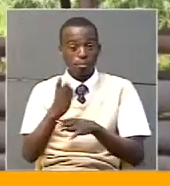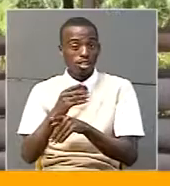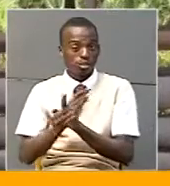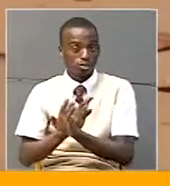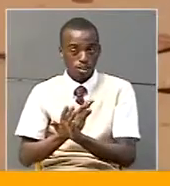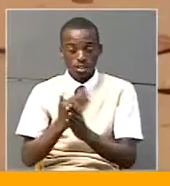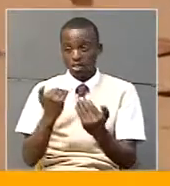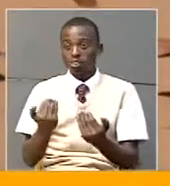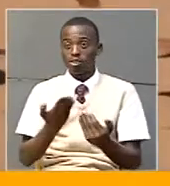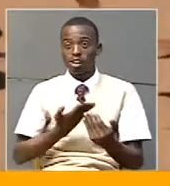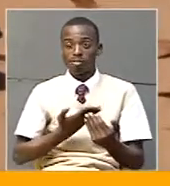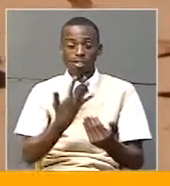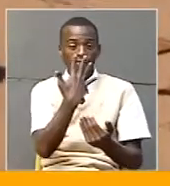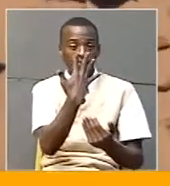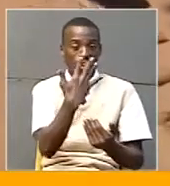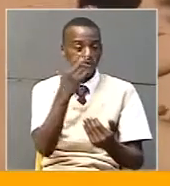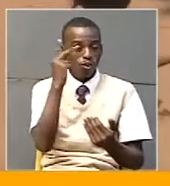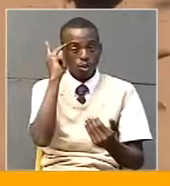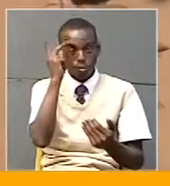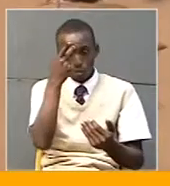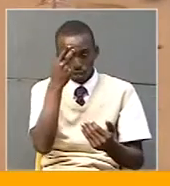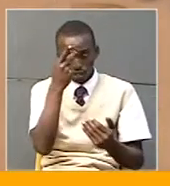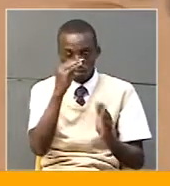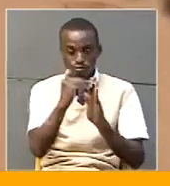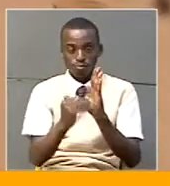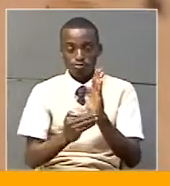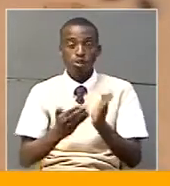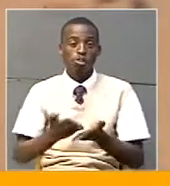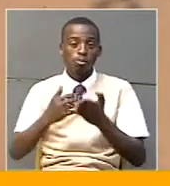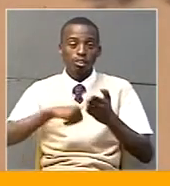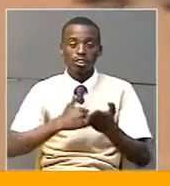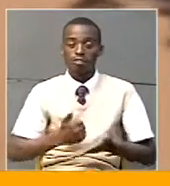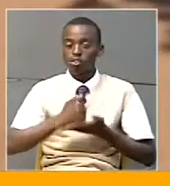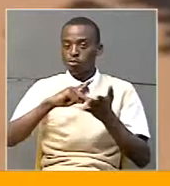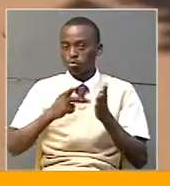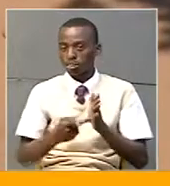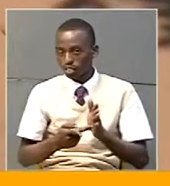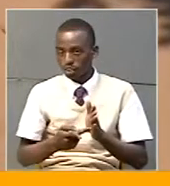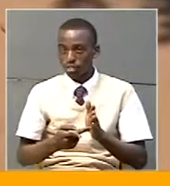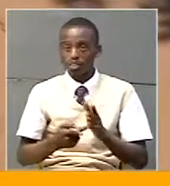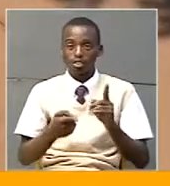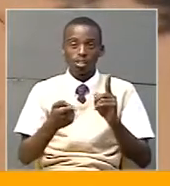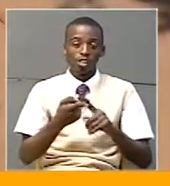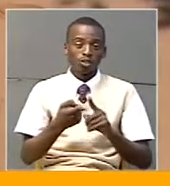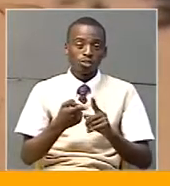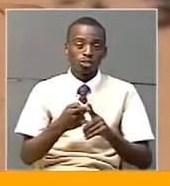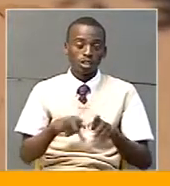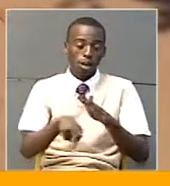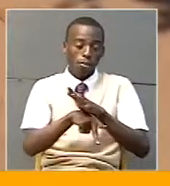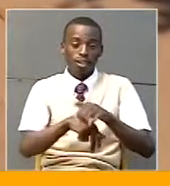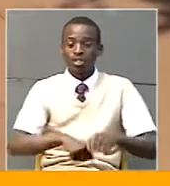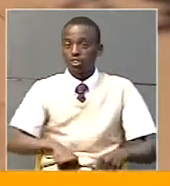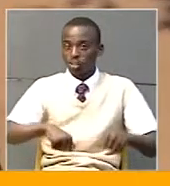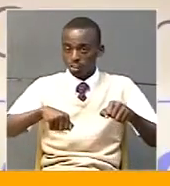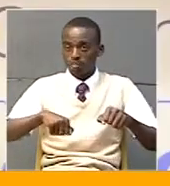is now coming up with five policy briefs to promote self-help projects which also include reinstating parish chiefs